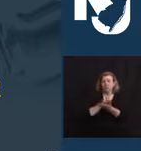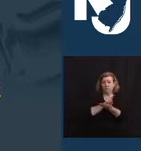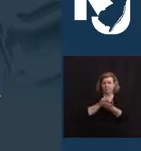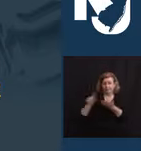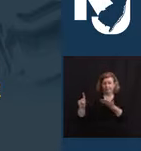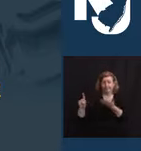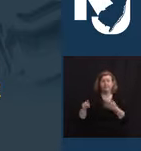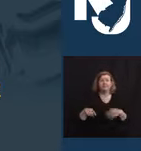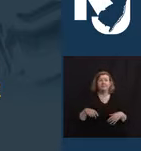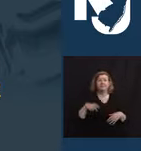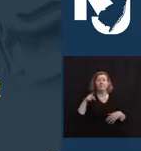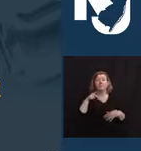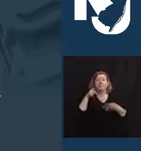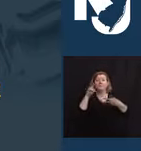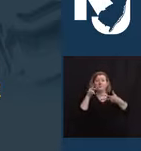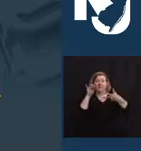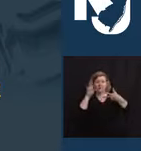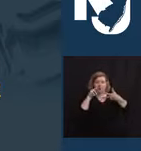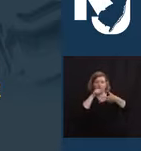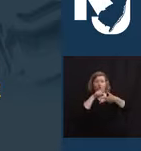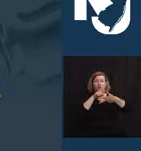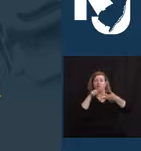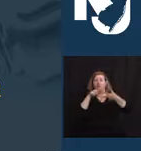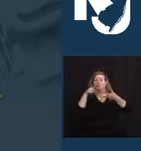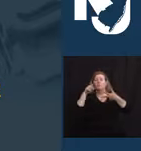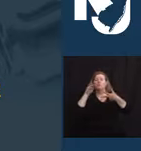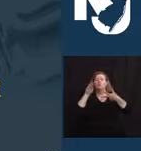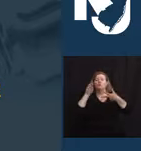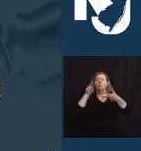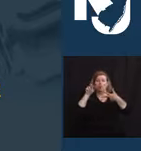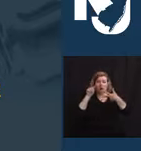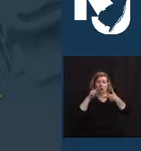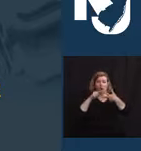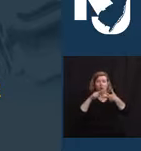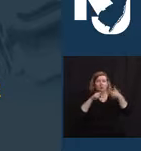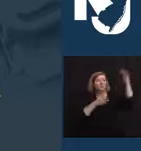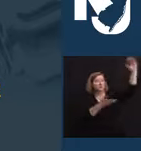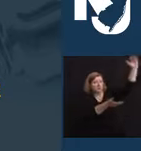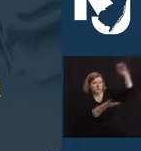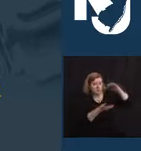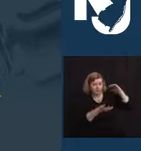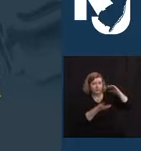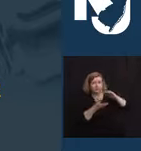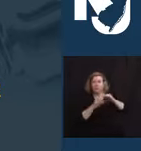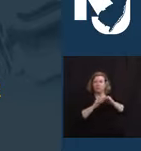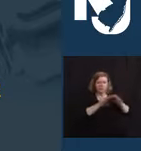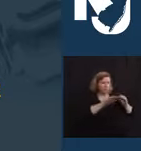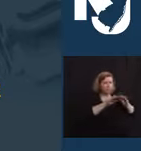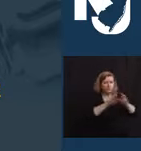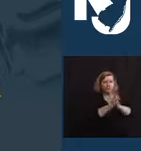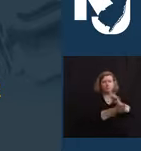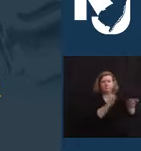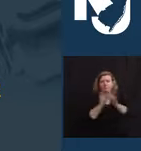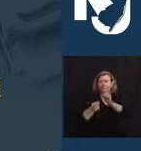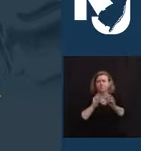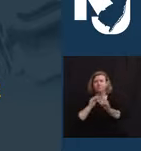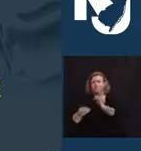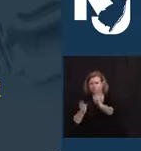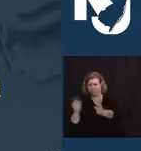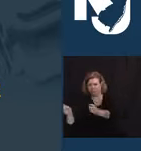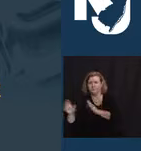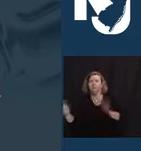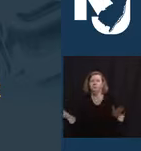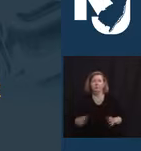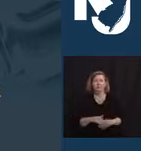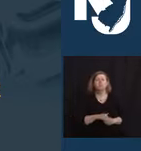of the Pfizer and Moderna vaccines we receive from the federal government to our vaccine centers to be delivered directly into the